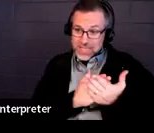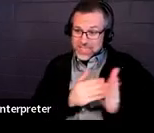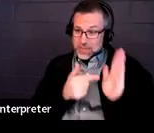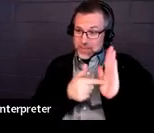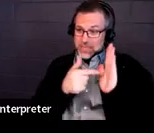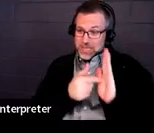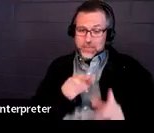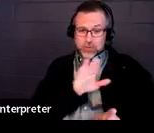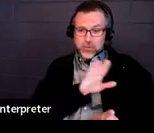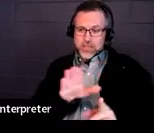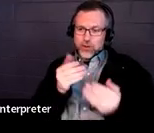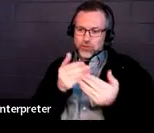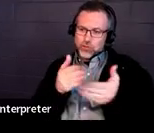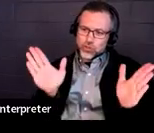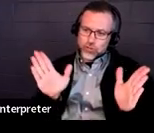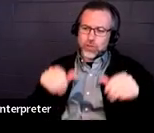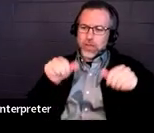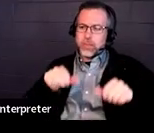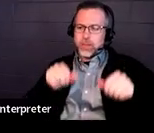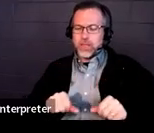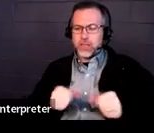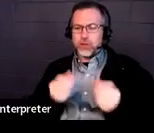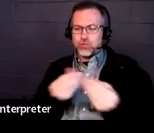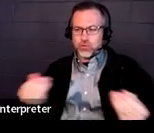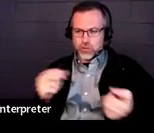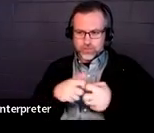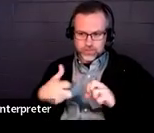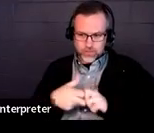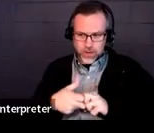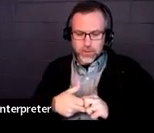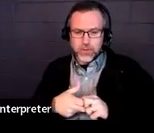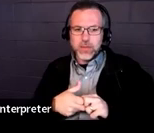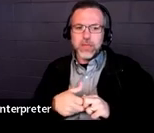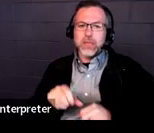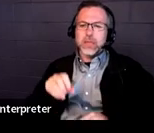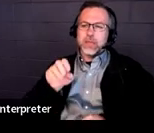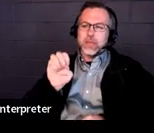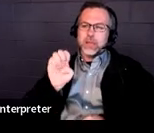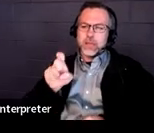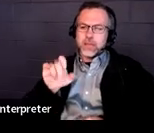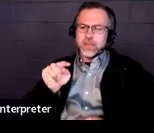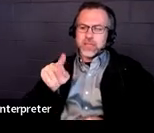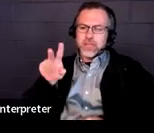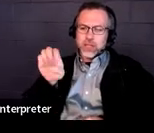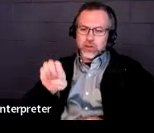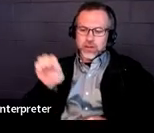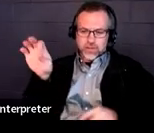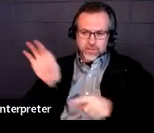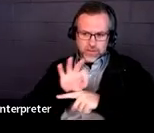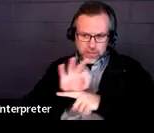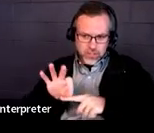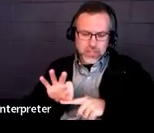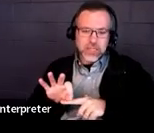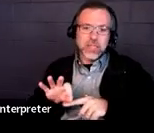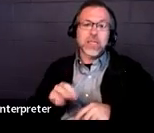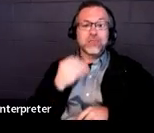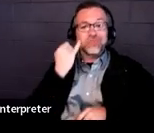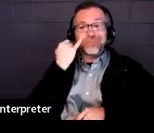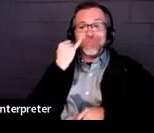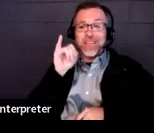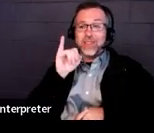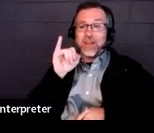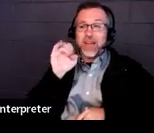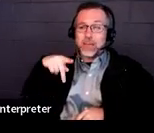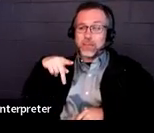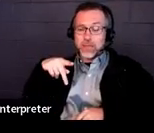ability to problem solve, their attention and executive functioning, anything, if their IEP called for